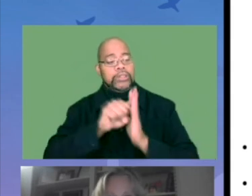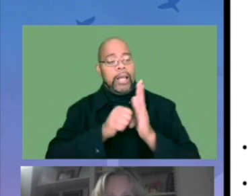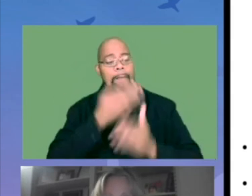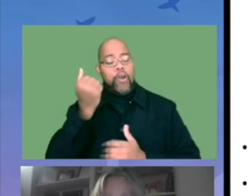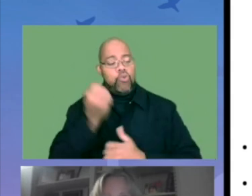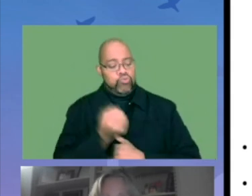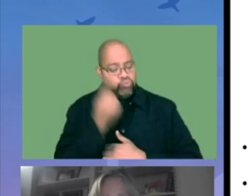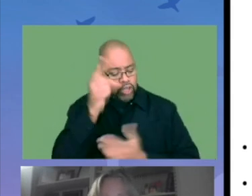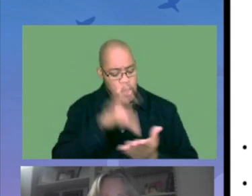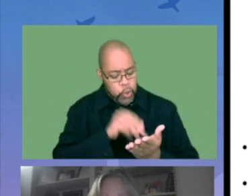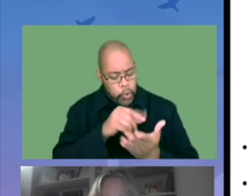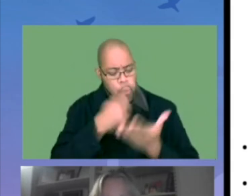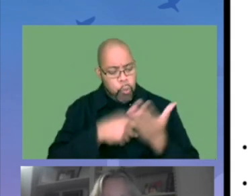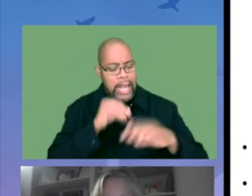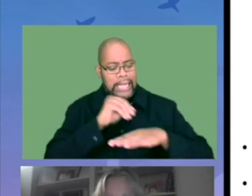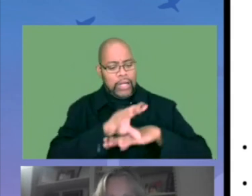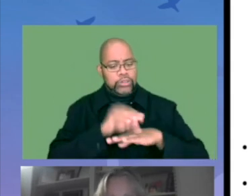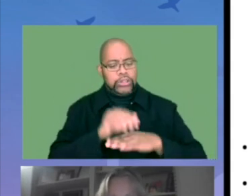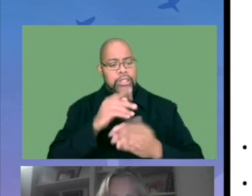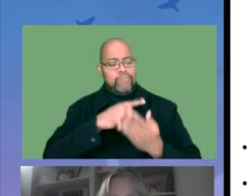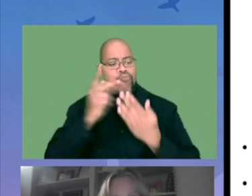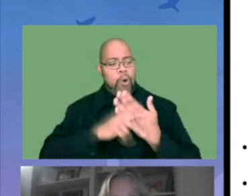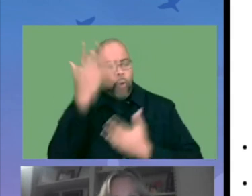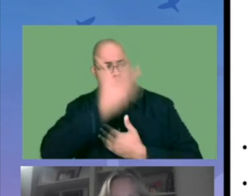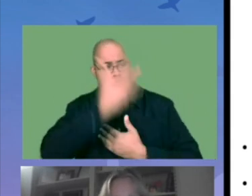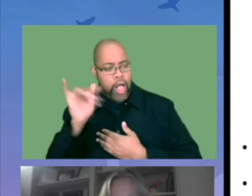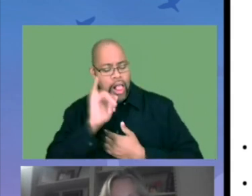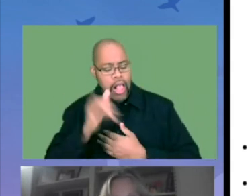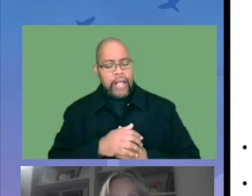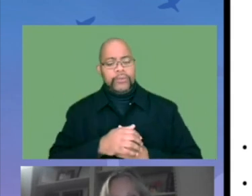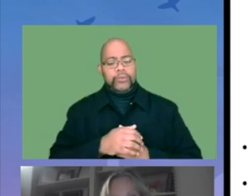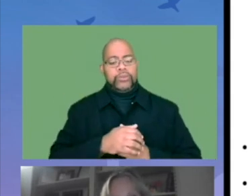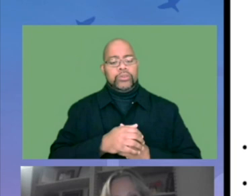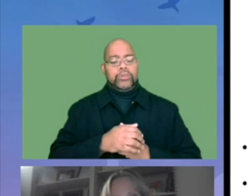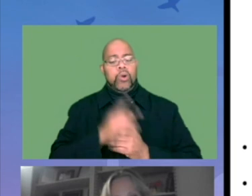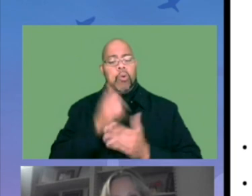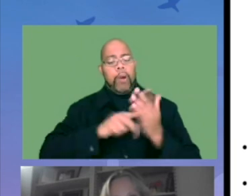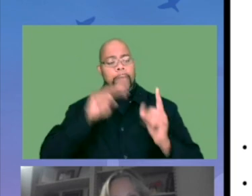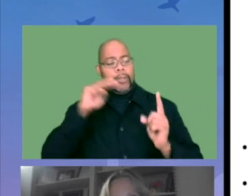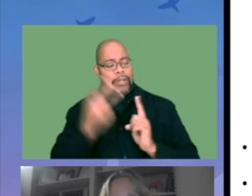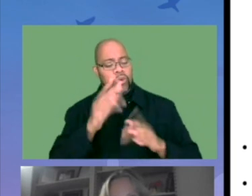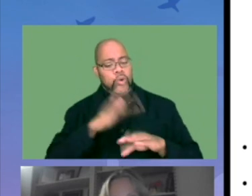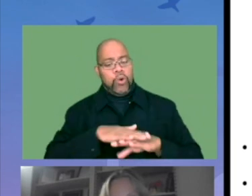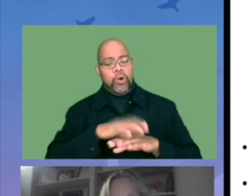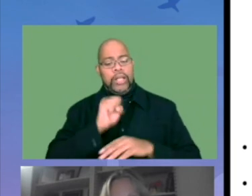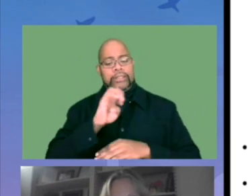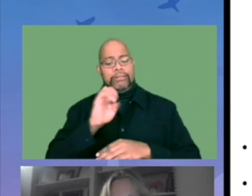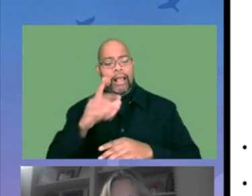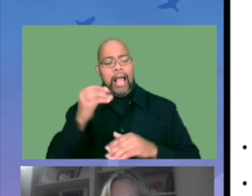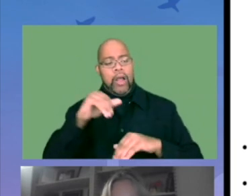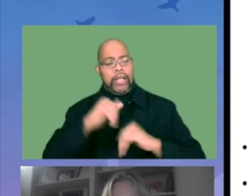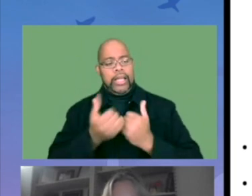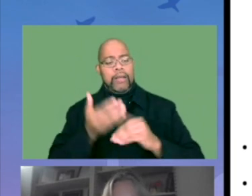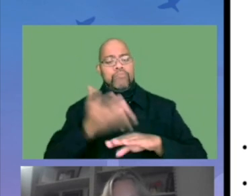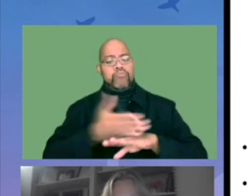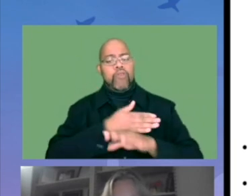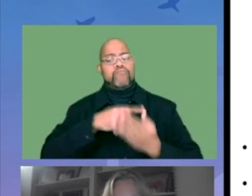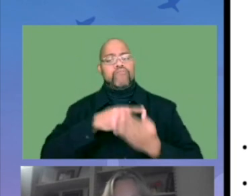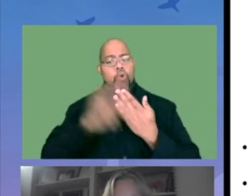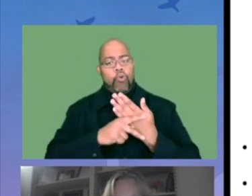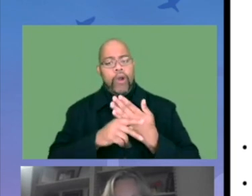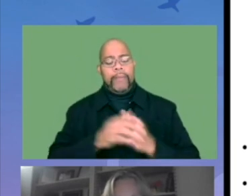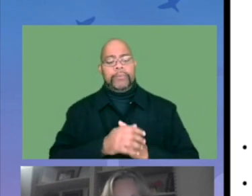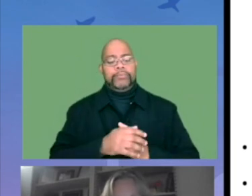what started out as crisis response has also evolved into some additional supports and services around